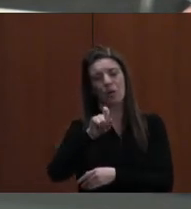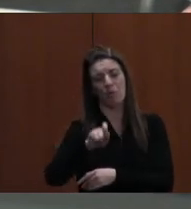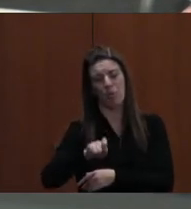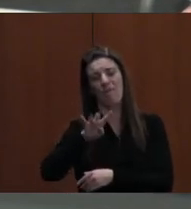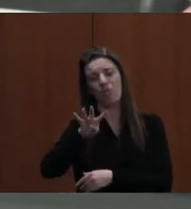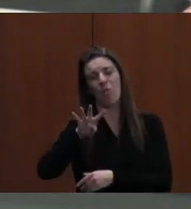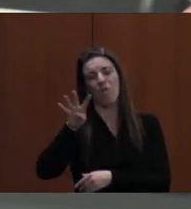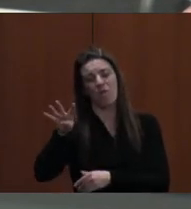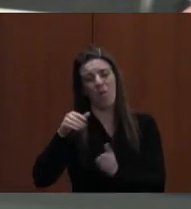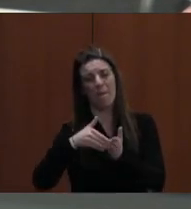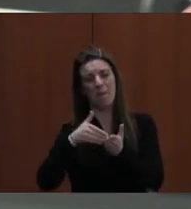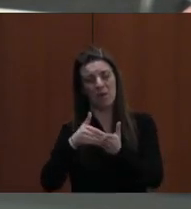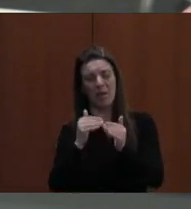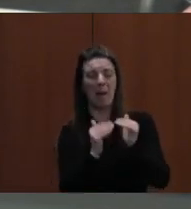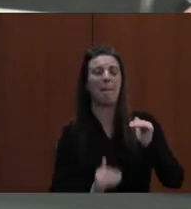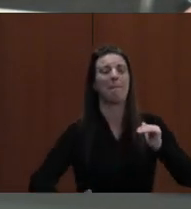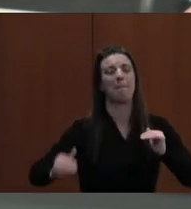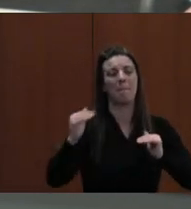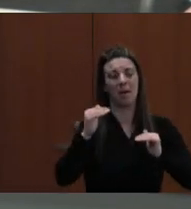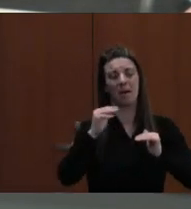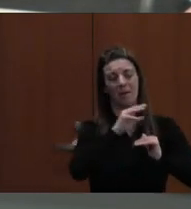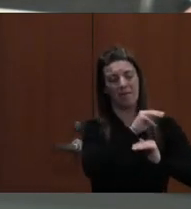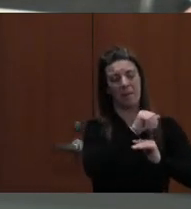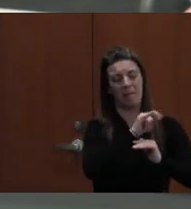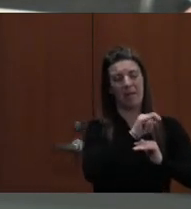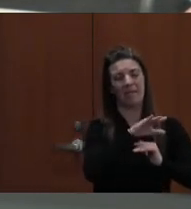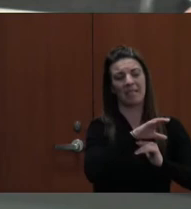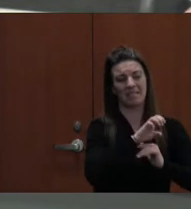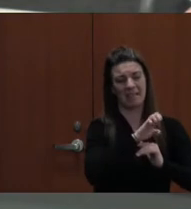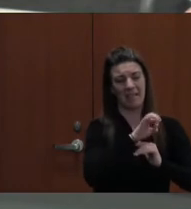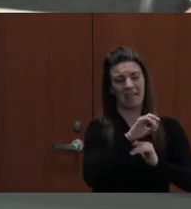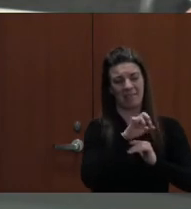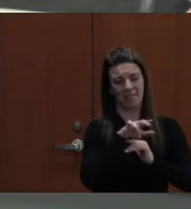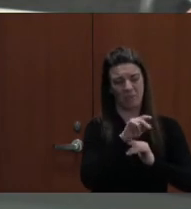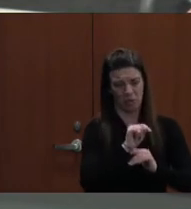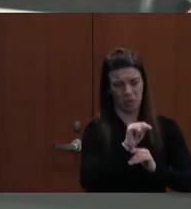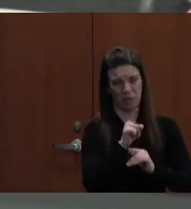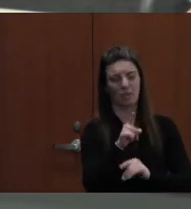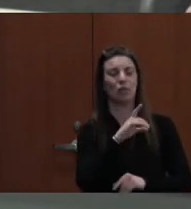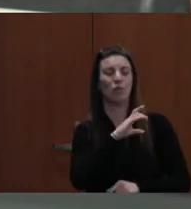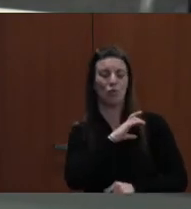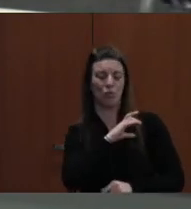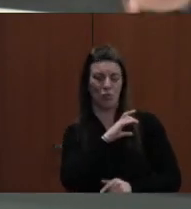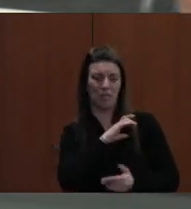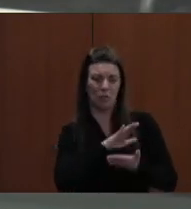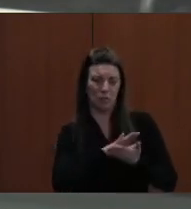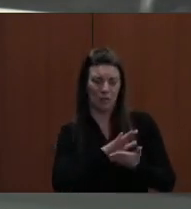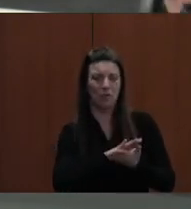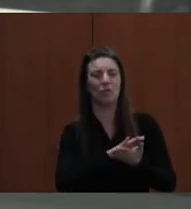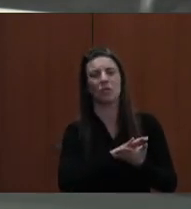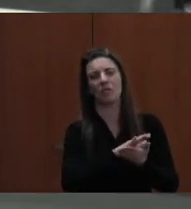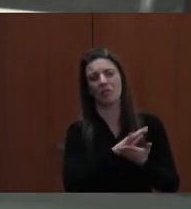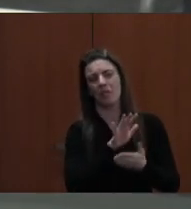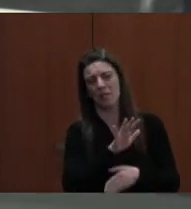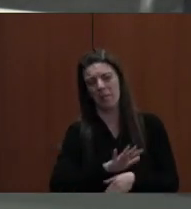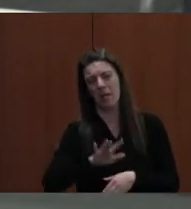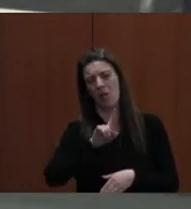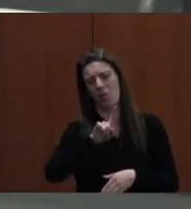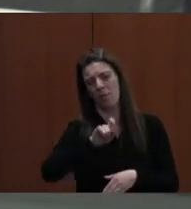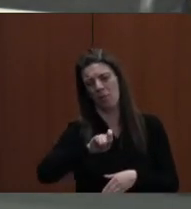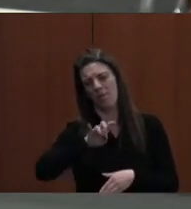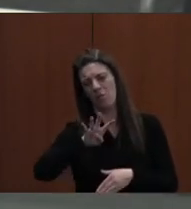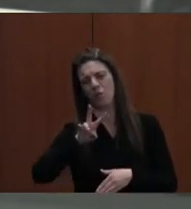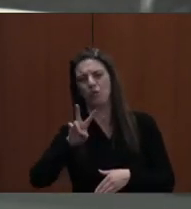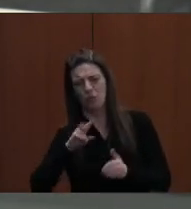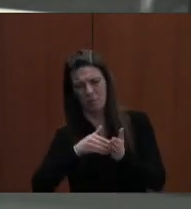AND THE RESOURCE OFFICERS ARE APPROXIMATELY 1.2 MILLION. SO YOU'RE SORT OF THERE IN THE